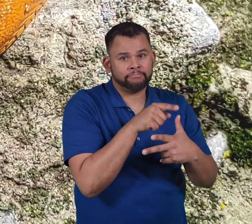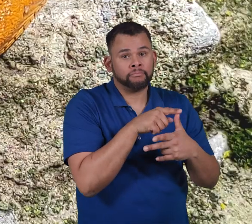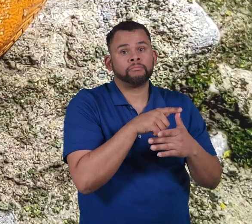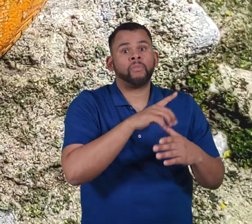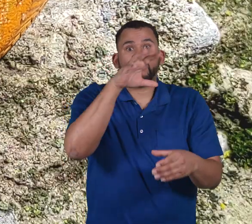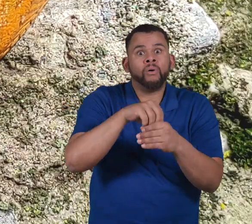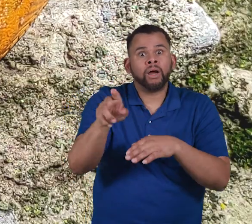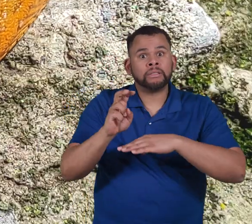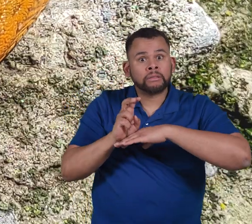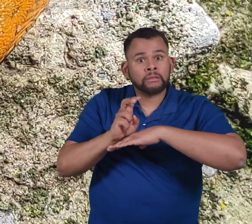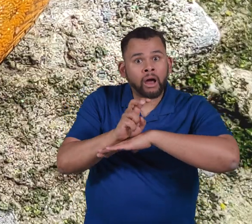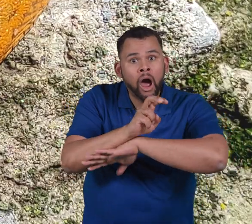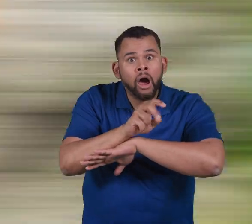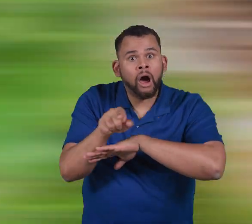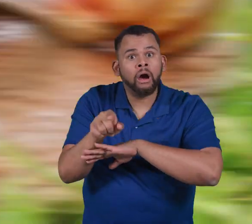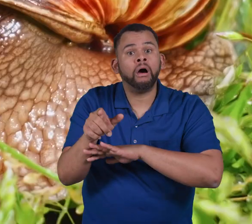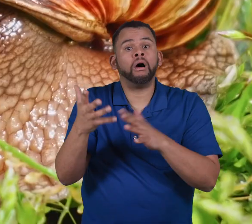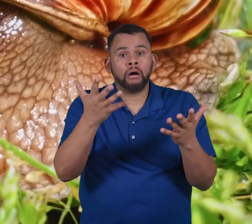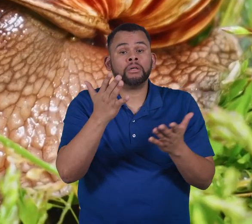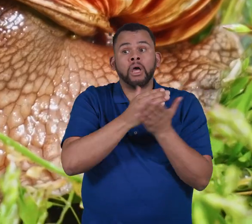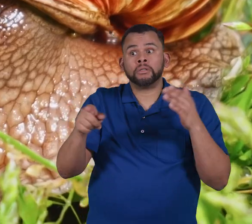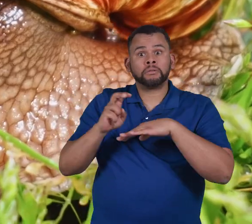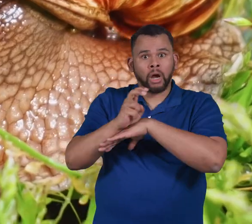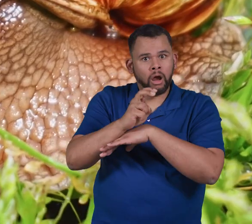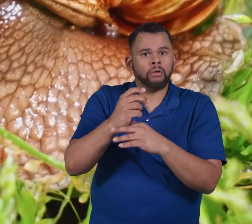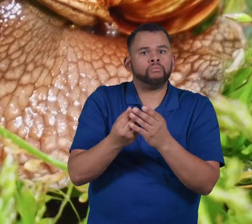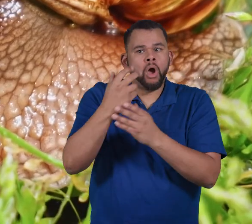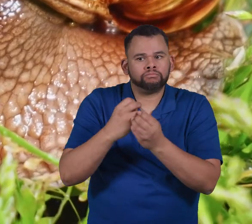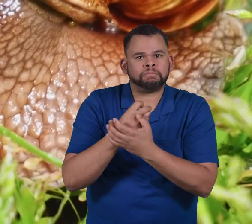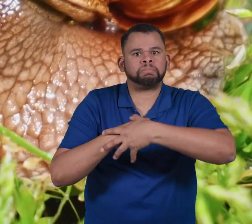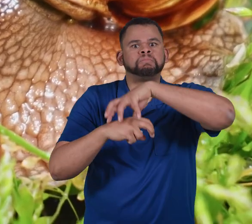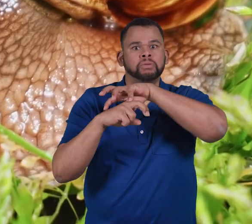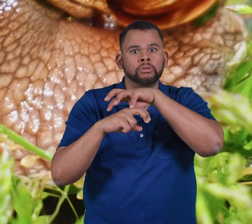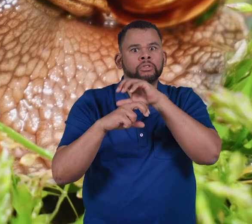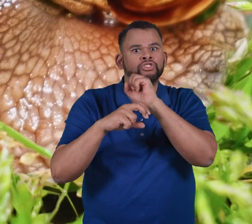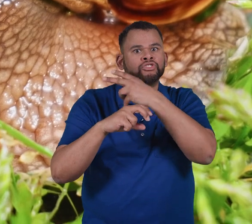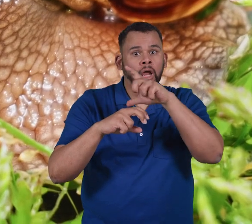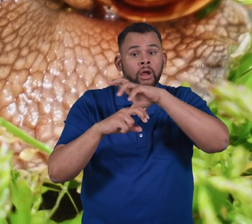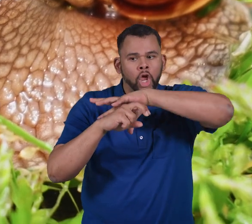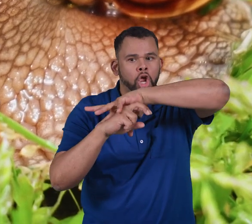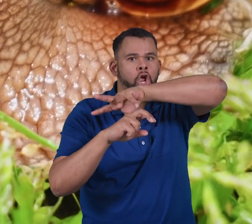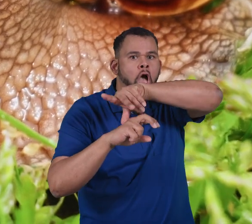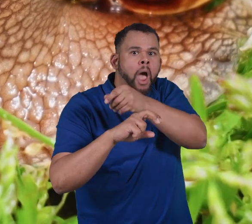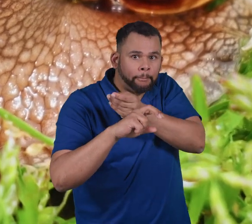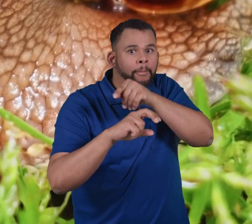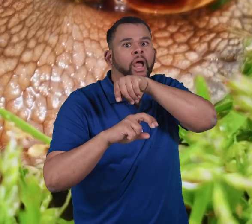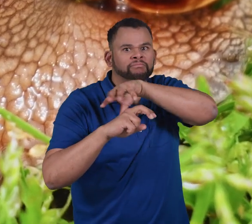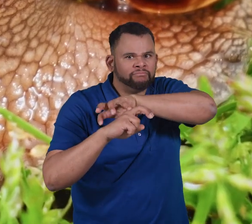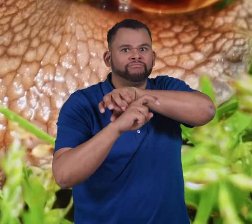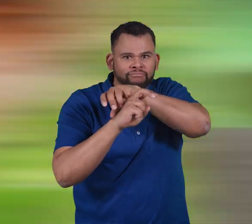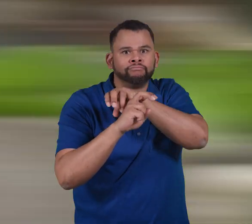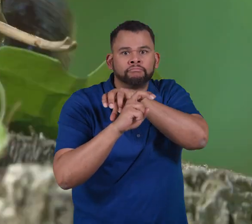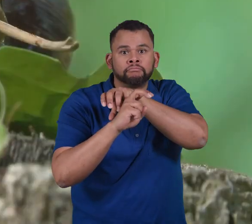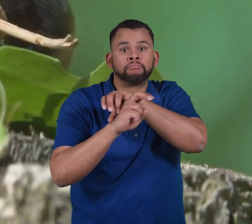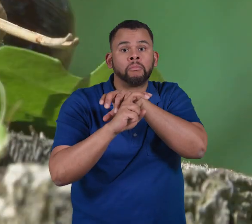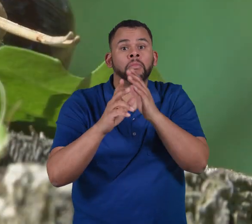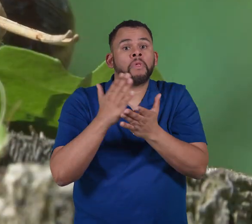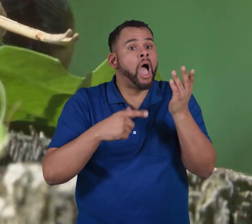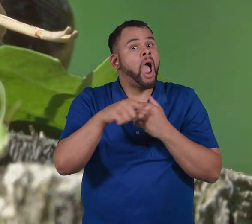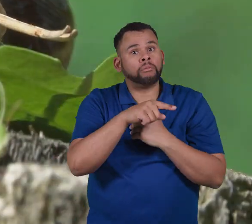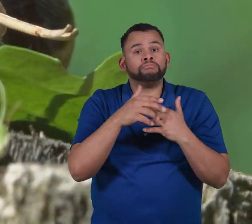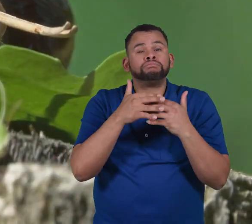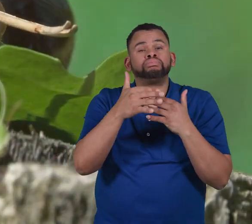This group includes snails, most of which grow a shell that is in one piece and often spiraled. But